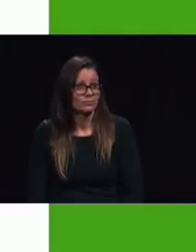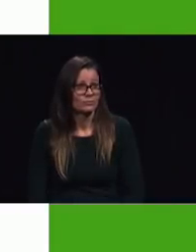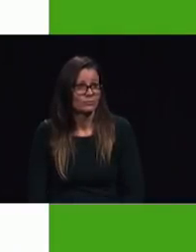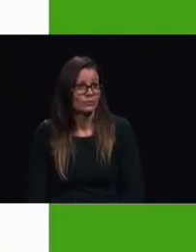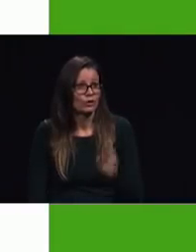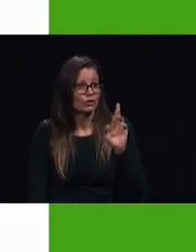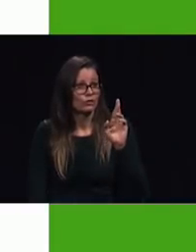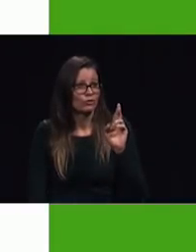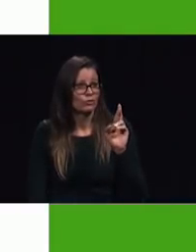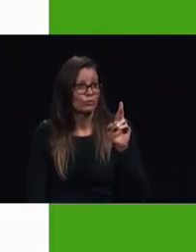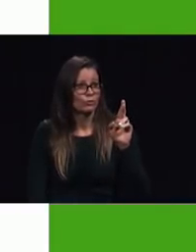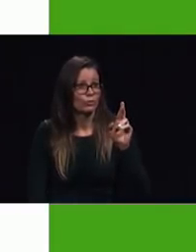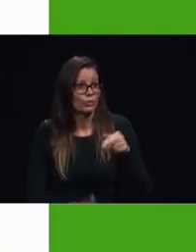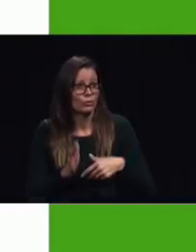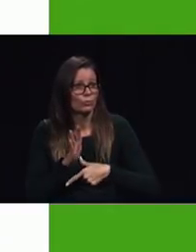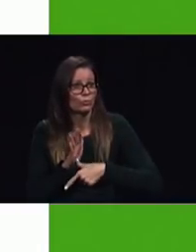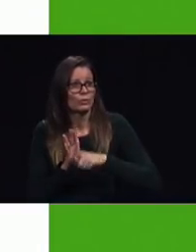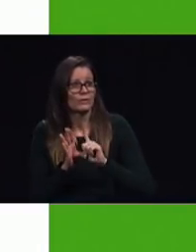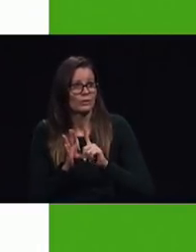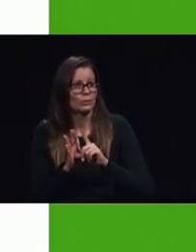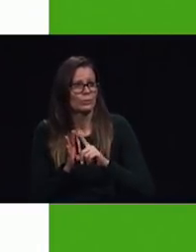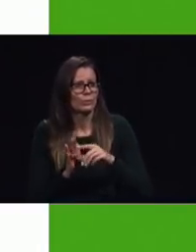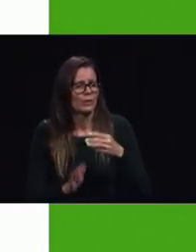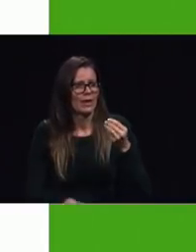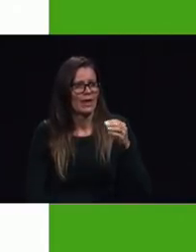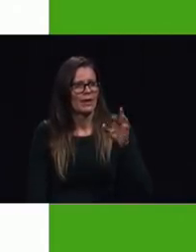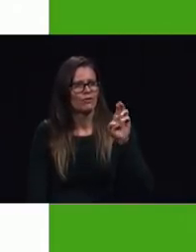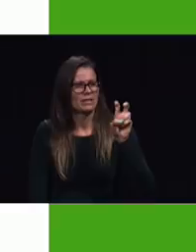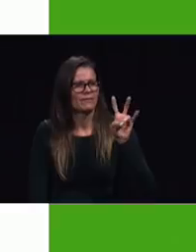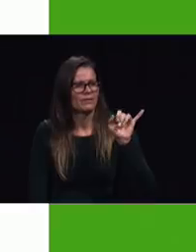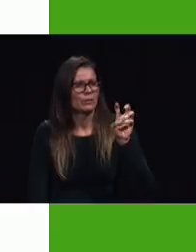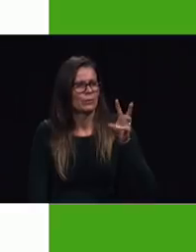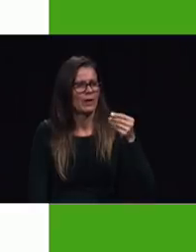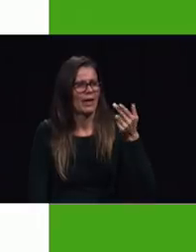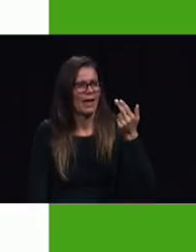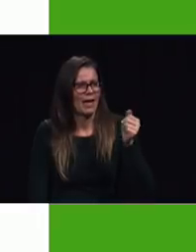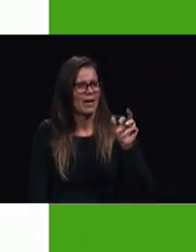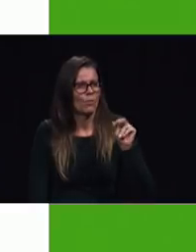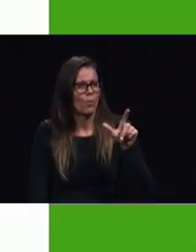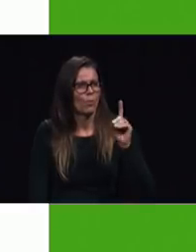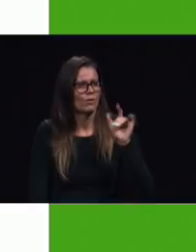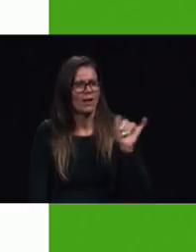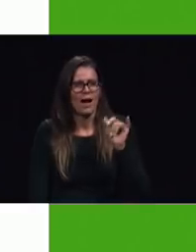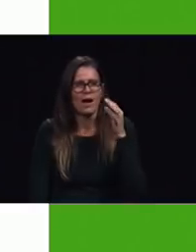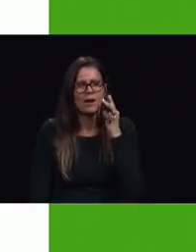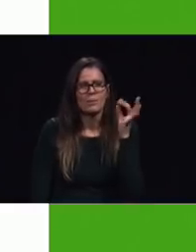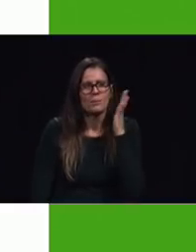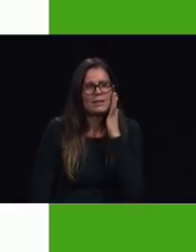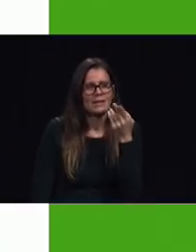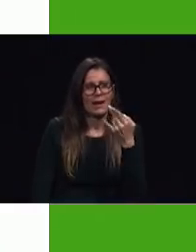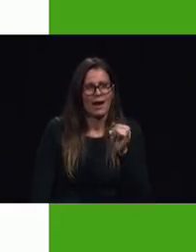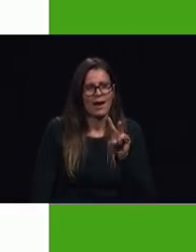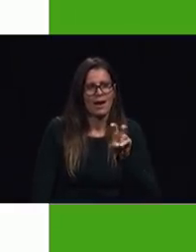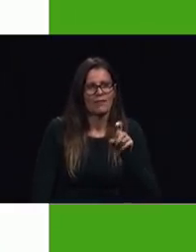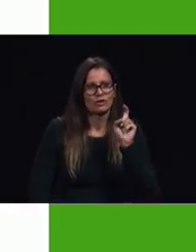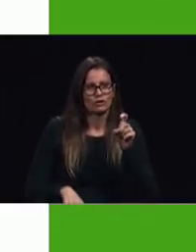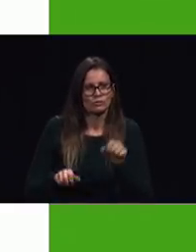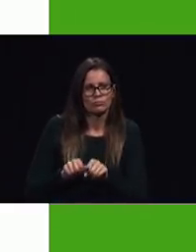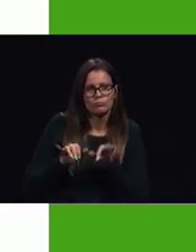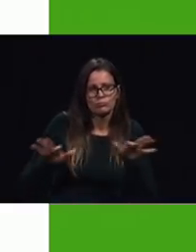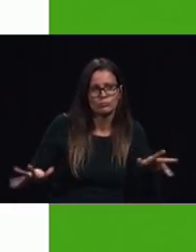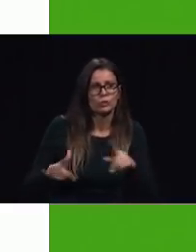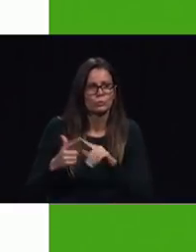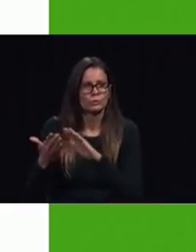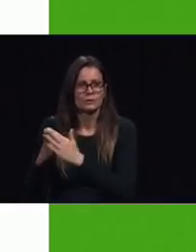Francisco has been indeed a busy one many lines of Christian effort have been carried forward by our brethren and sisters there